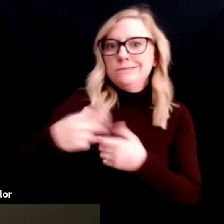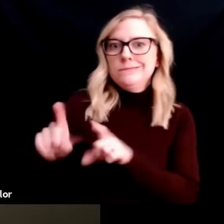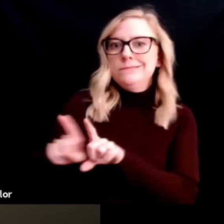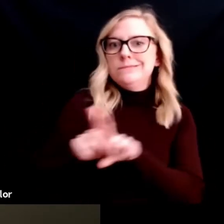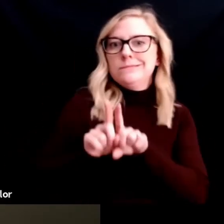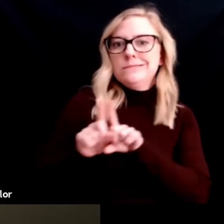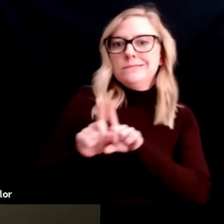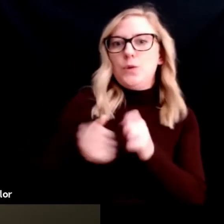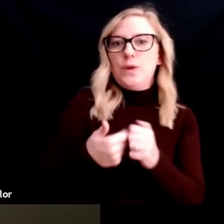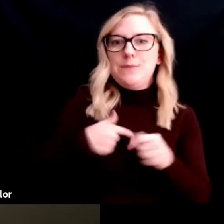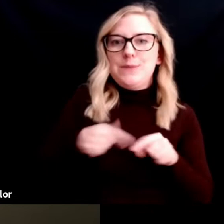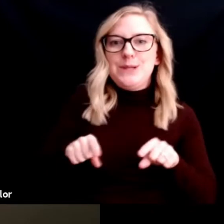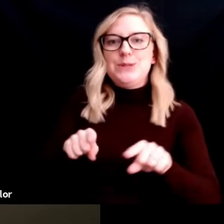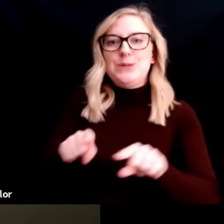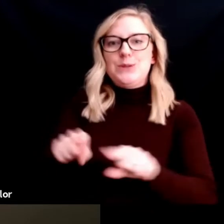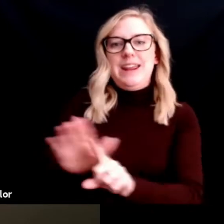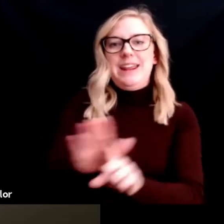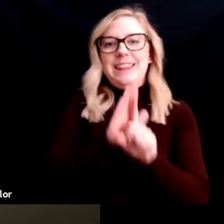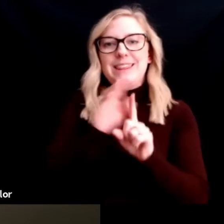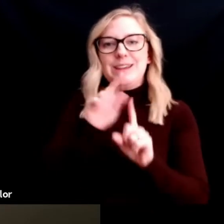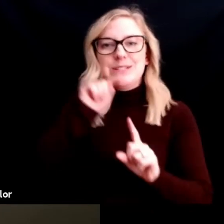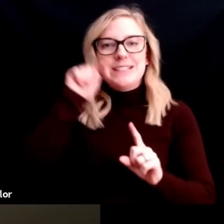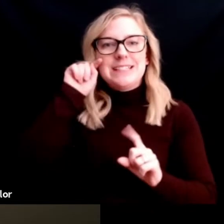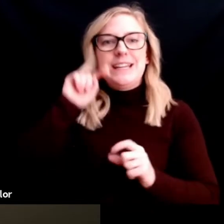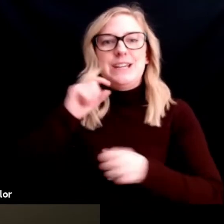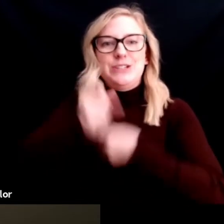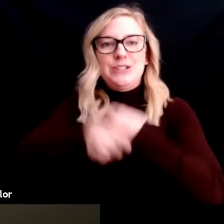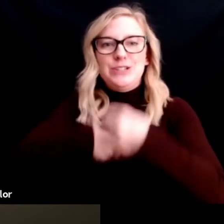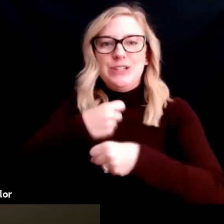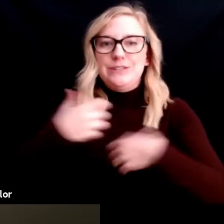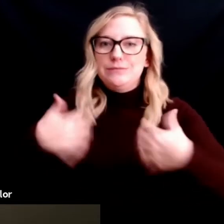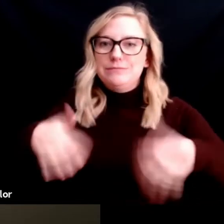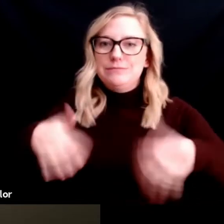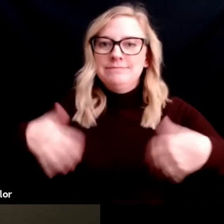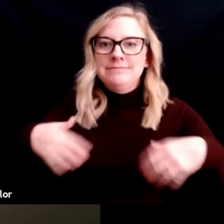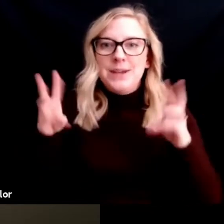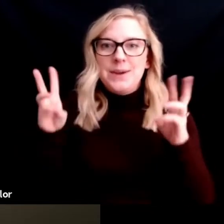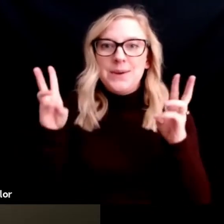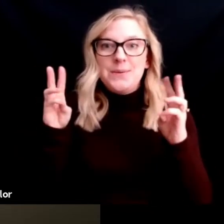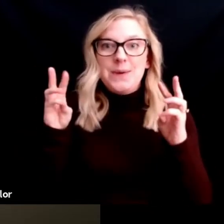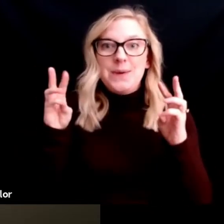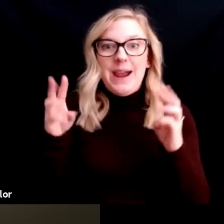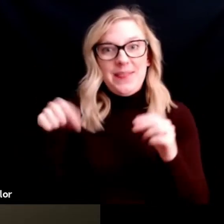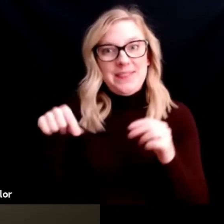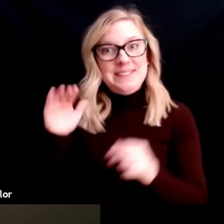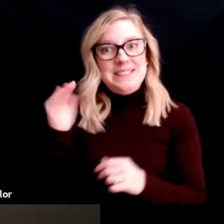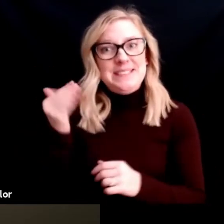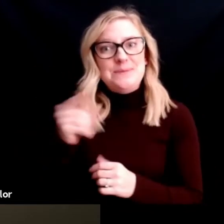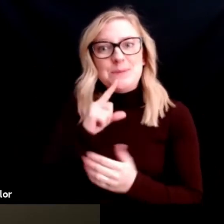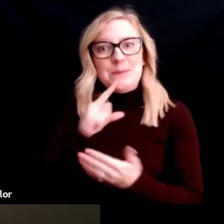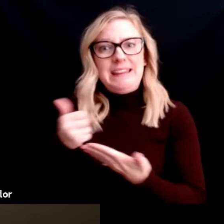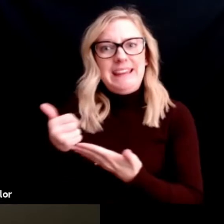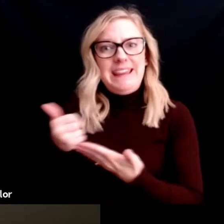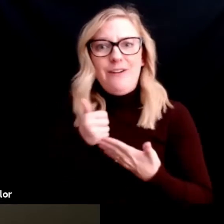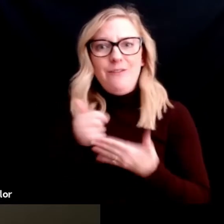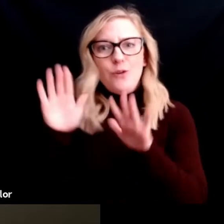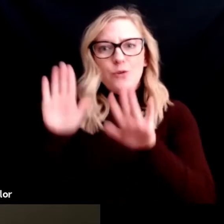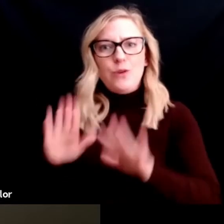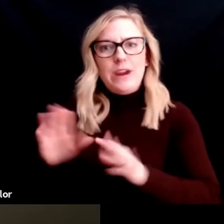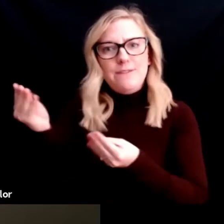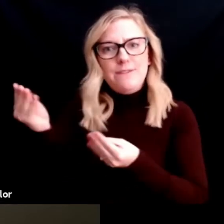young adults and teenage years and earlier, because I'm seeing how this is really helpful and great information.